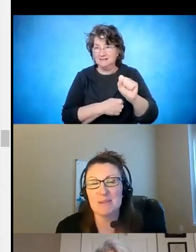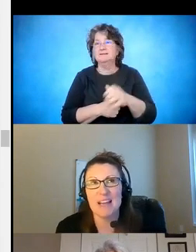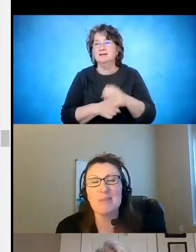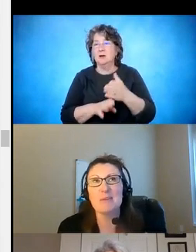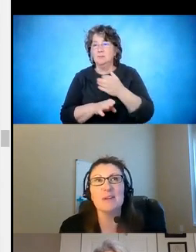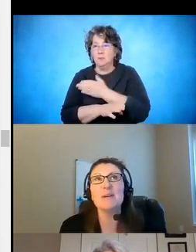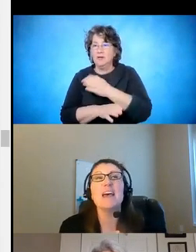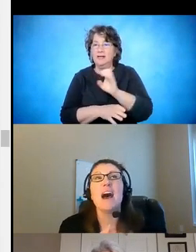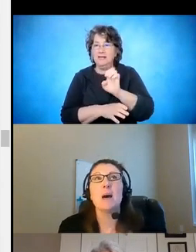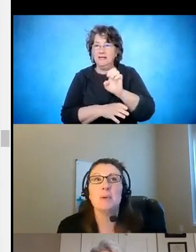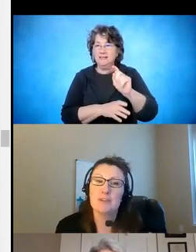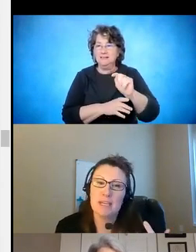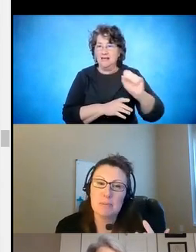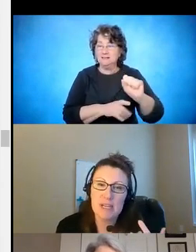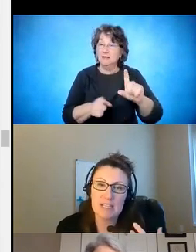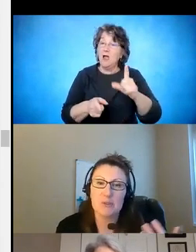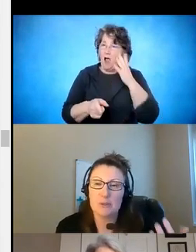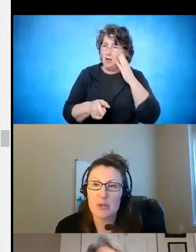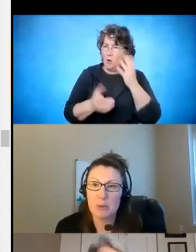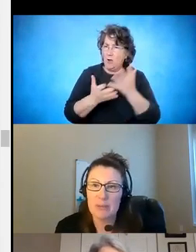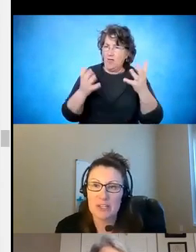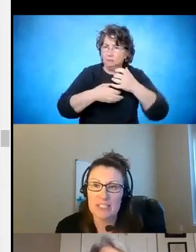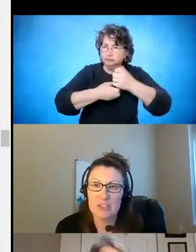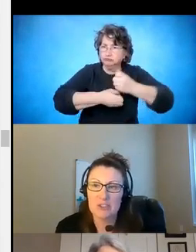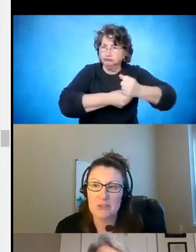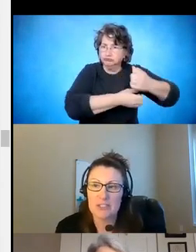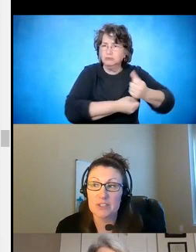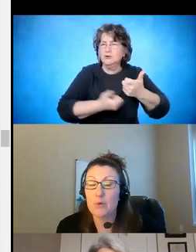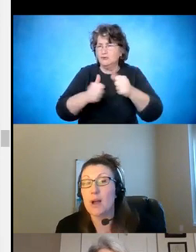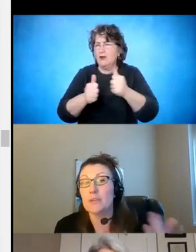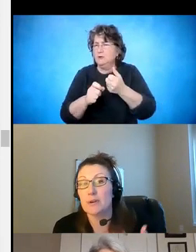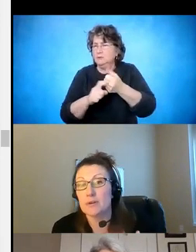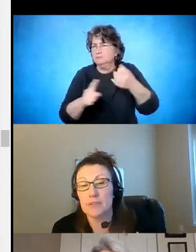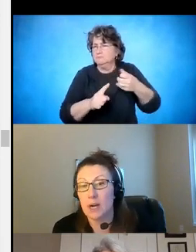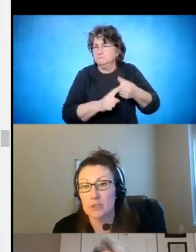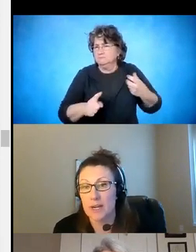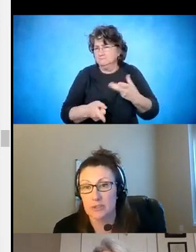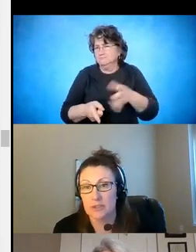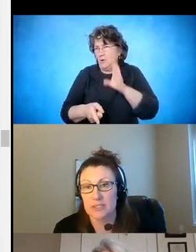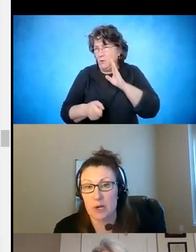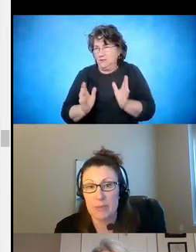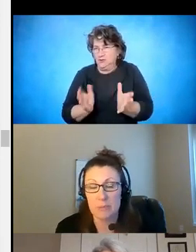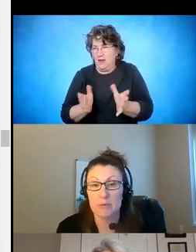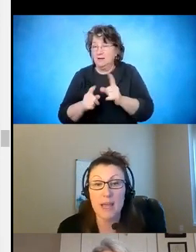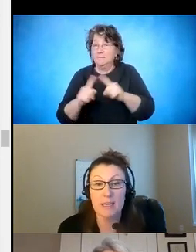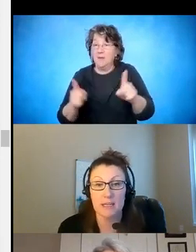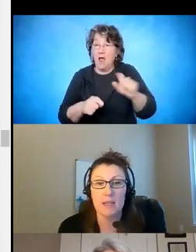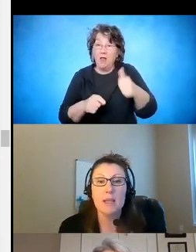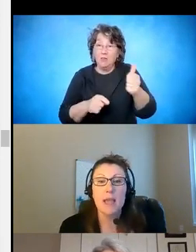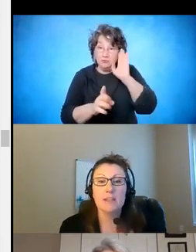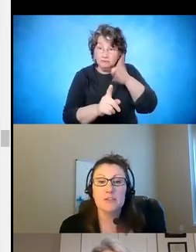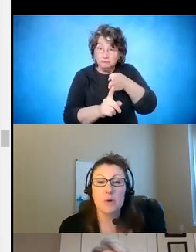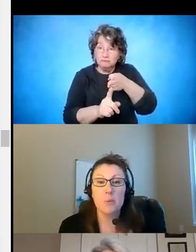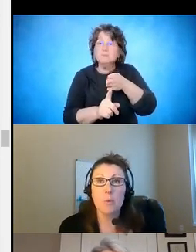spell those out for you. But for like Pre-ETS or those Pre-Employment Transition Services or other VR direct services that are being provided.